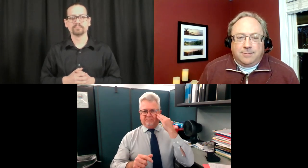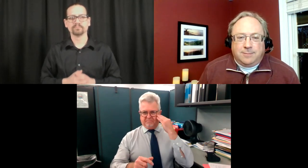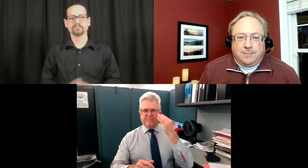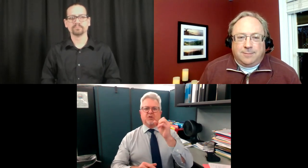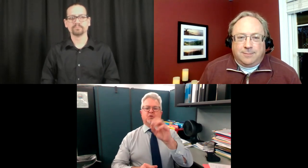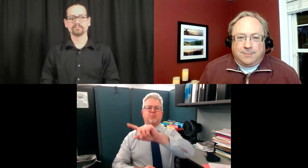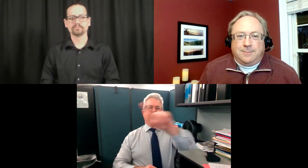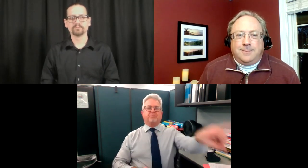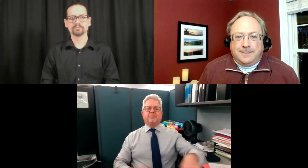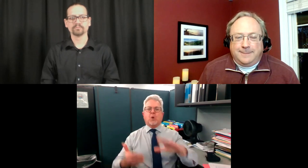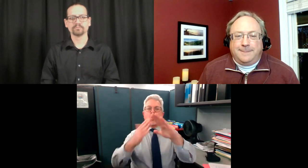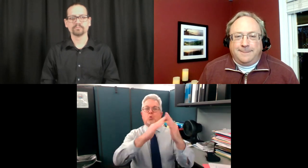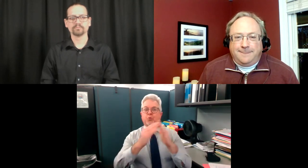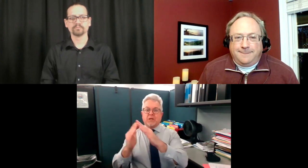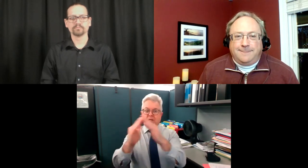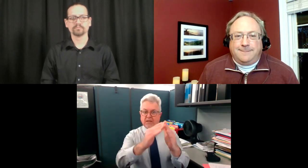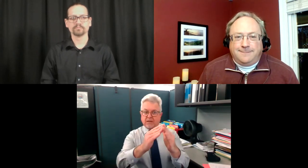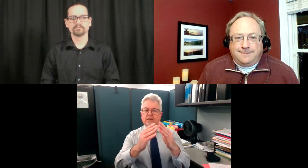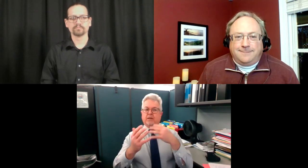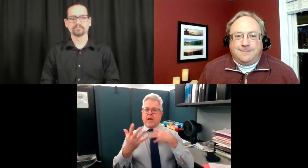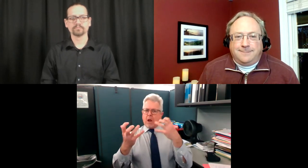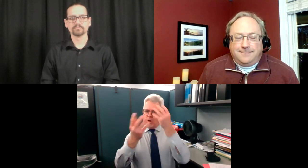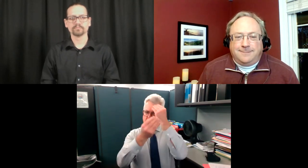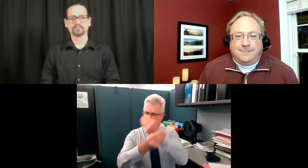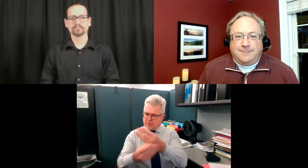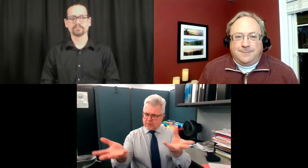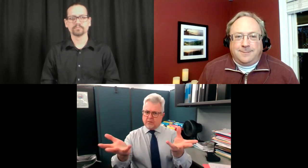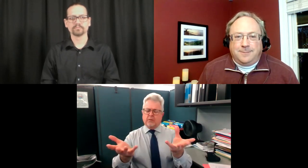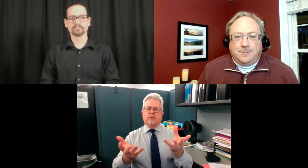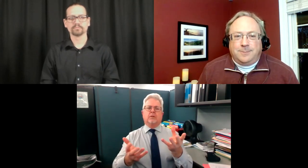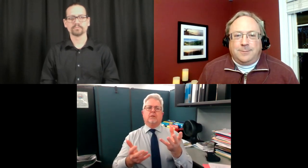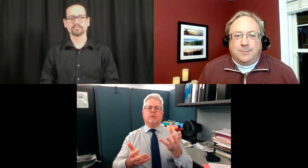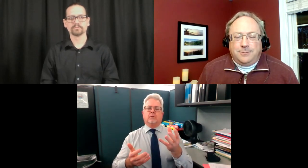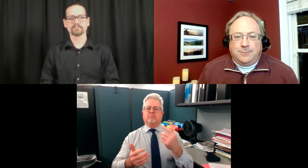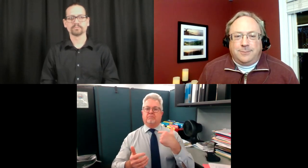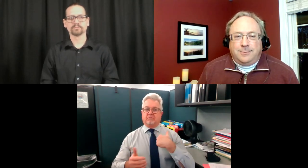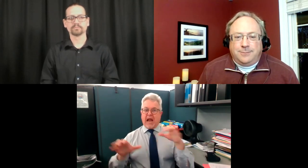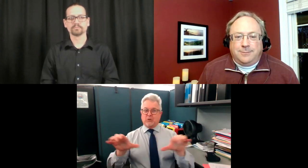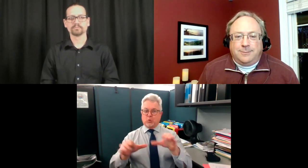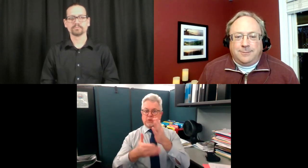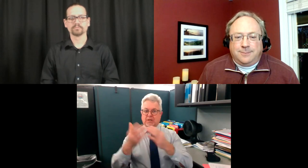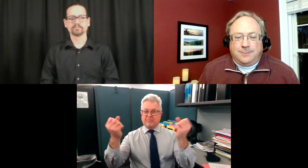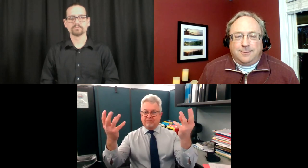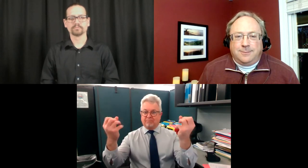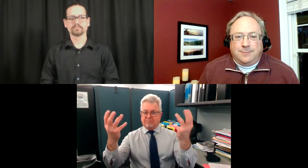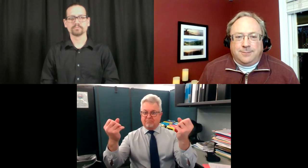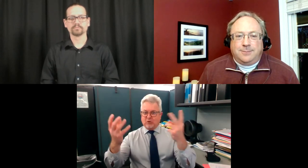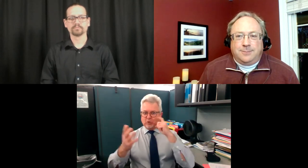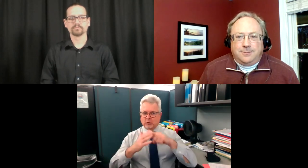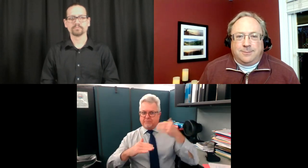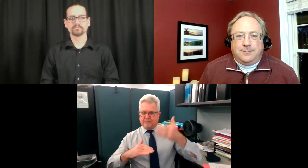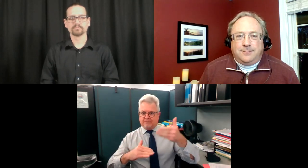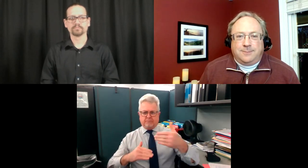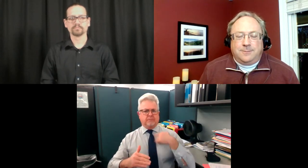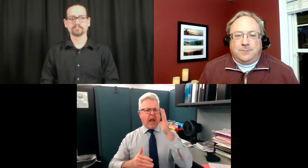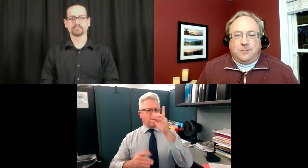that's a very good response i'm well aware i just want to put that out there in the community because the community is very concerned because of the sources of where to get information